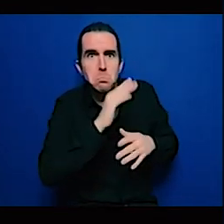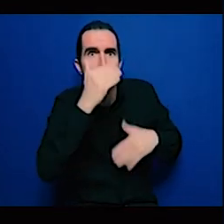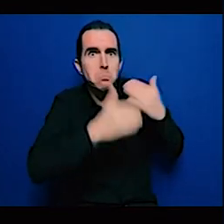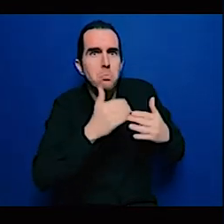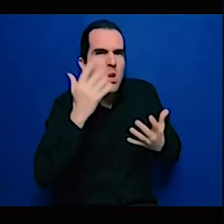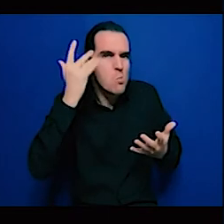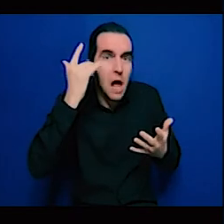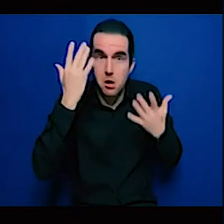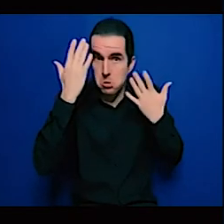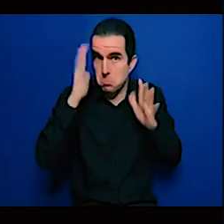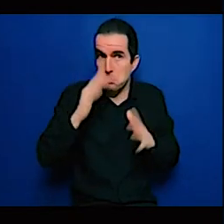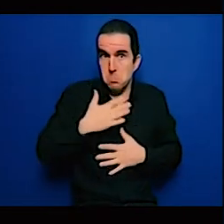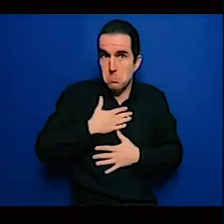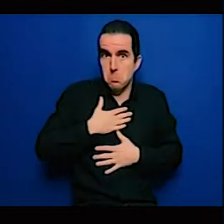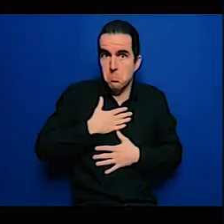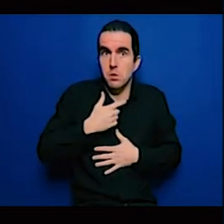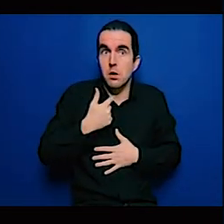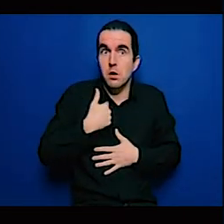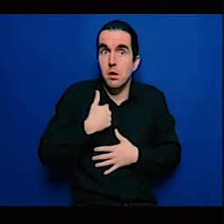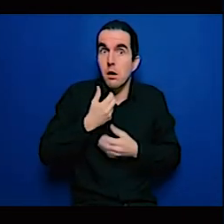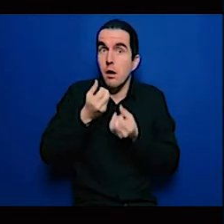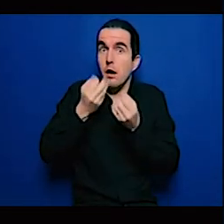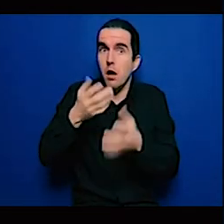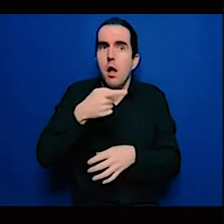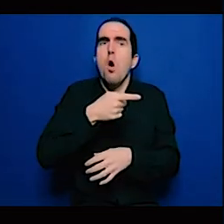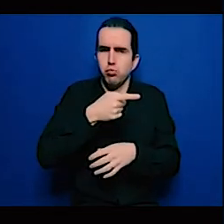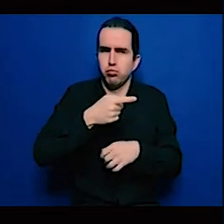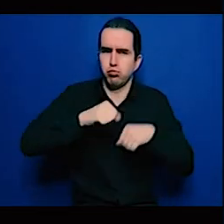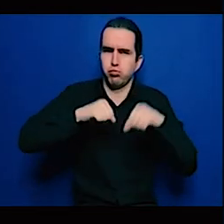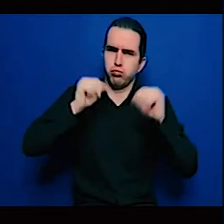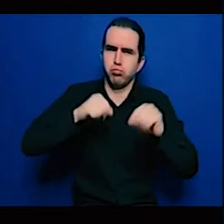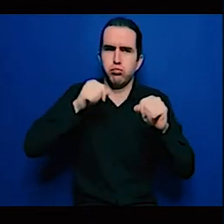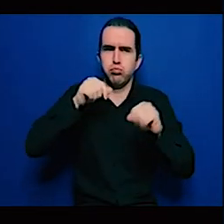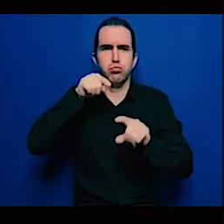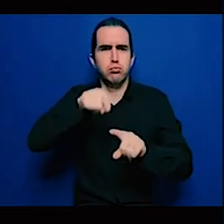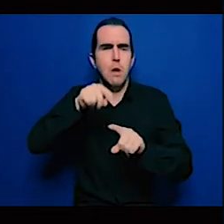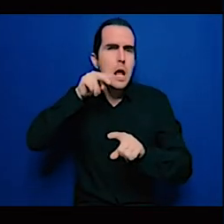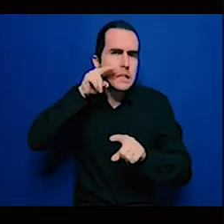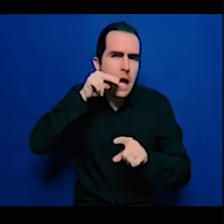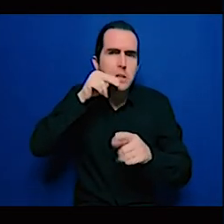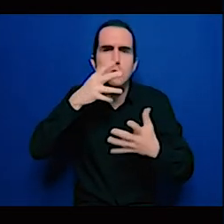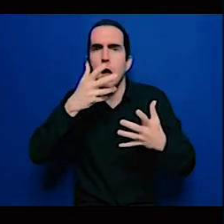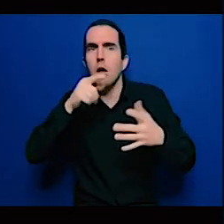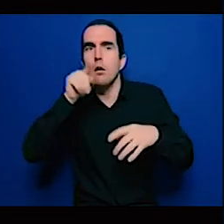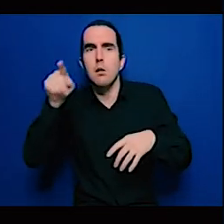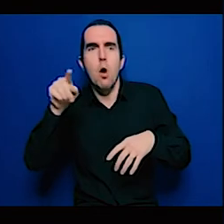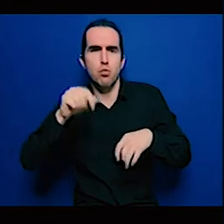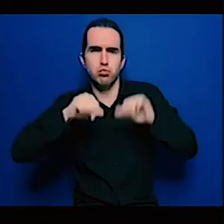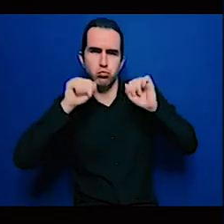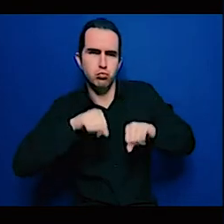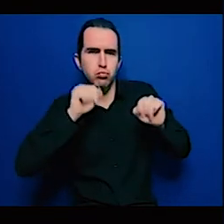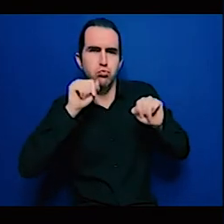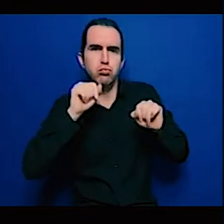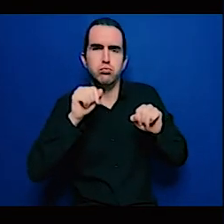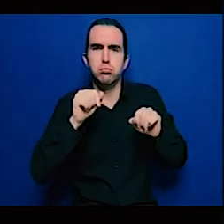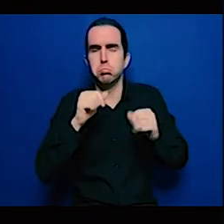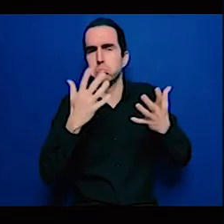let's say if Germany says we're going to do X, and Z the private sector gets quite comfortable with that fact and they get quite comfortable knowing that yeah